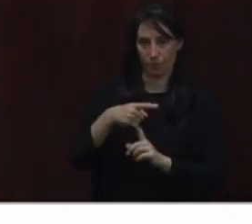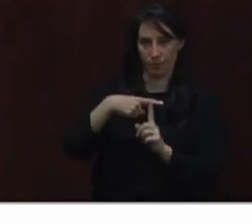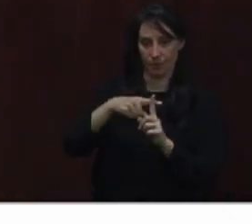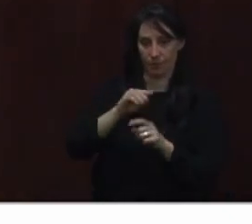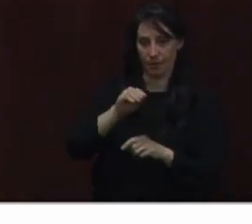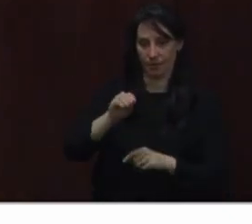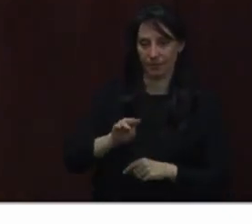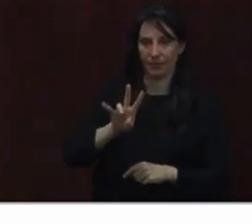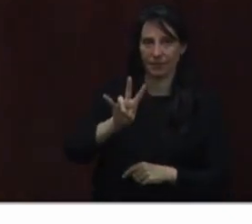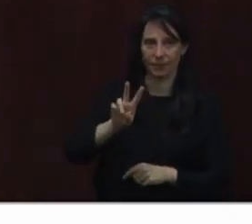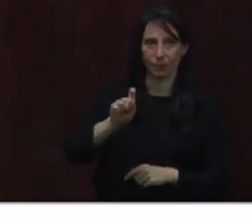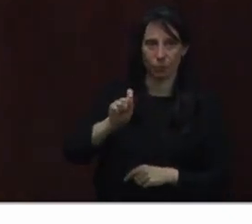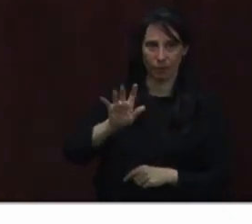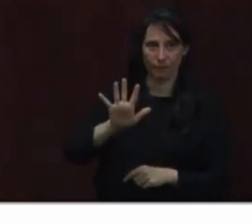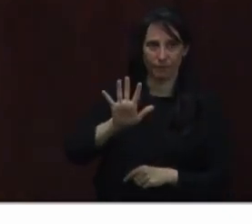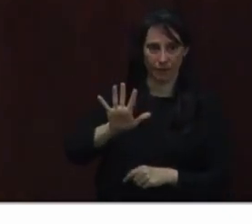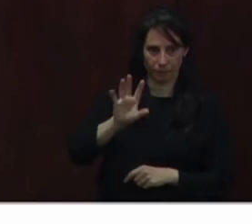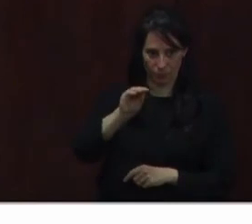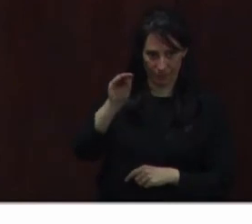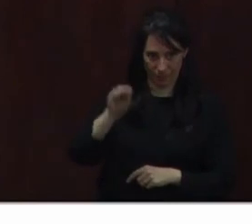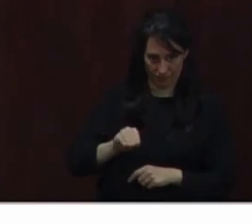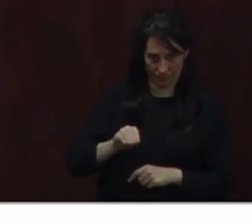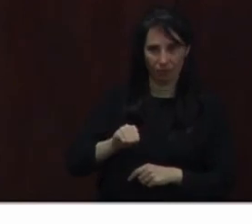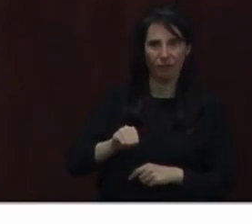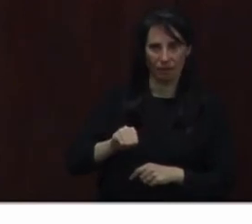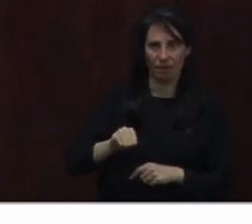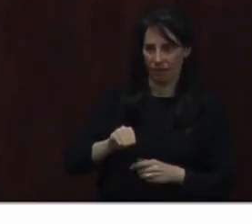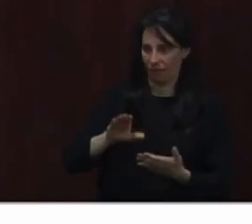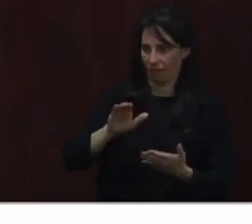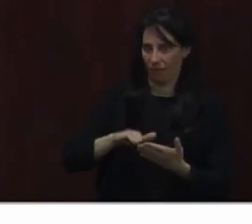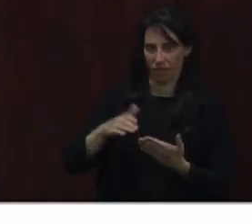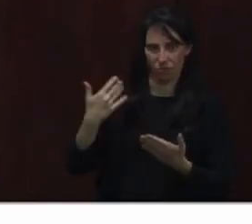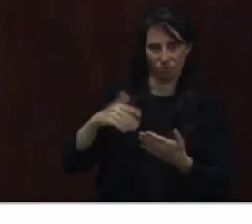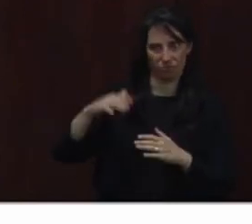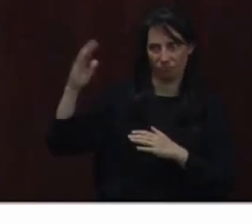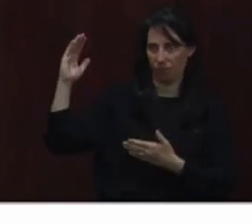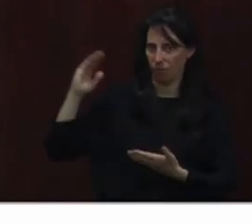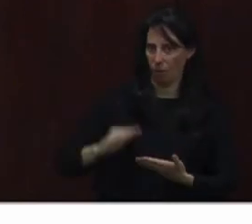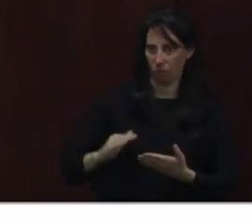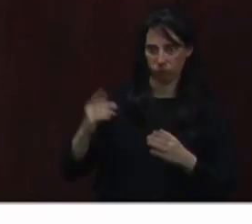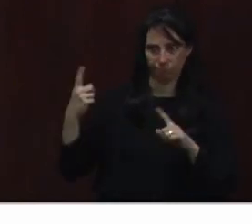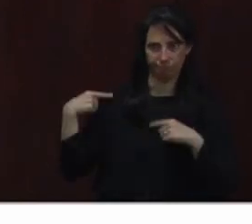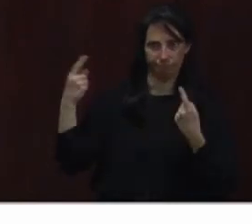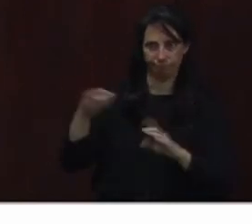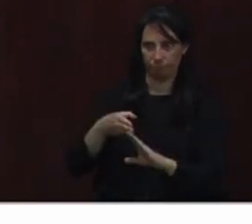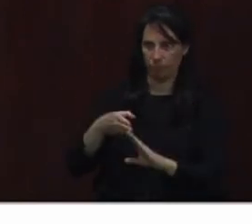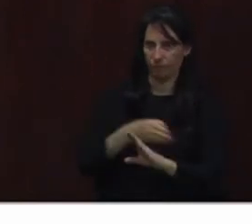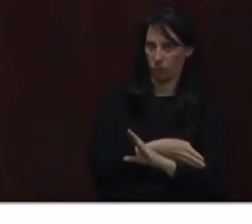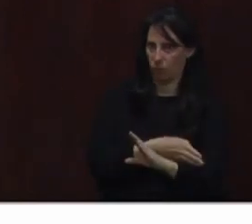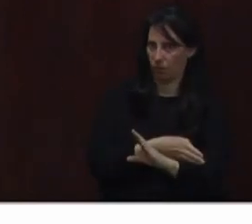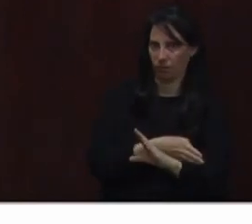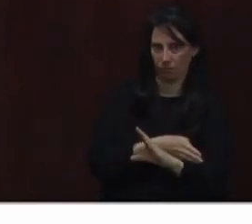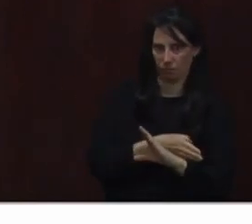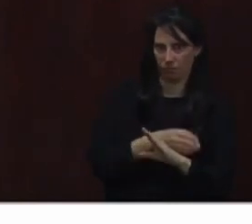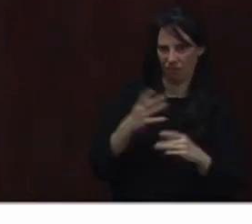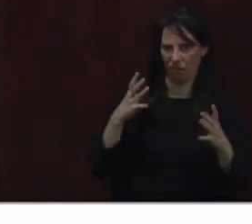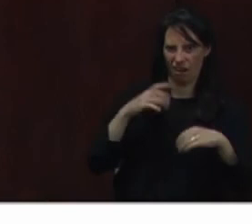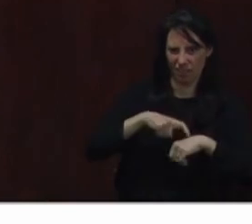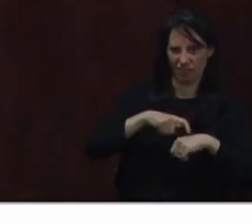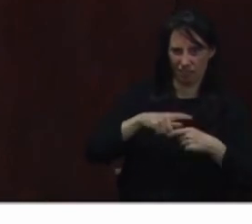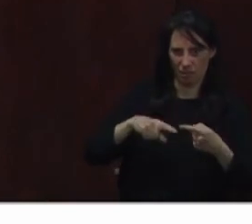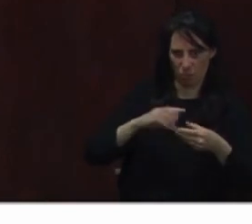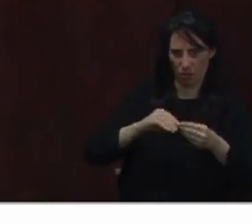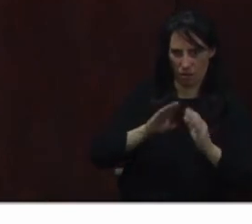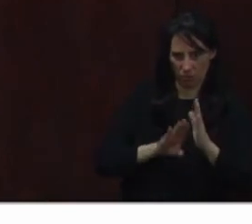That is the lowest that we've seen that percent positivity be since the holiday surge. So this is a very promising